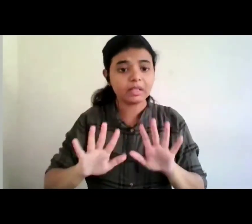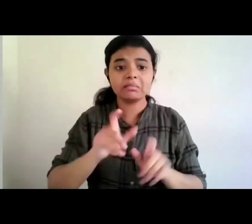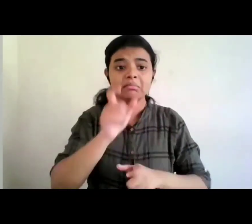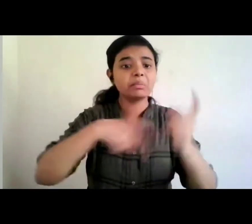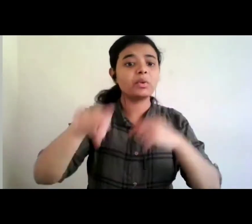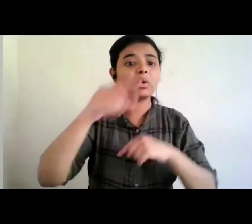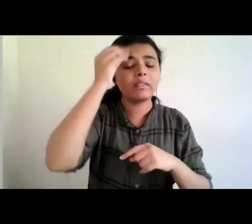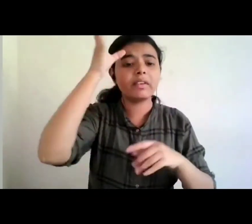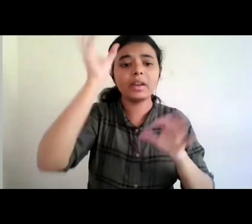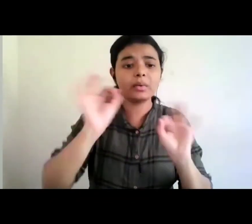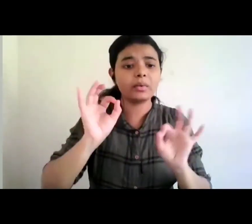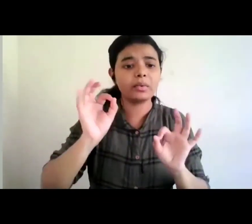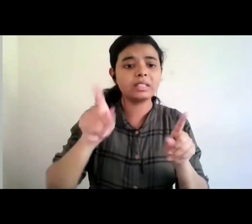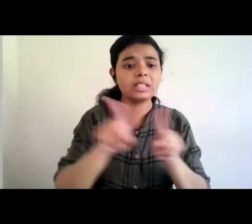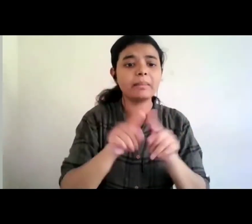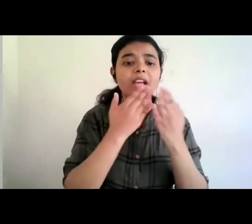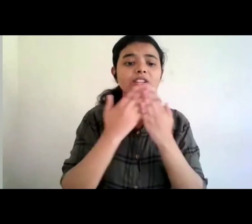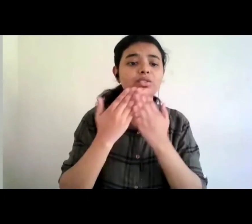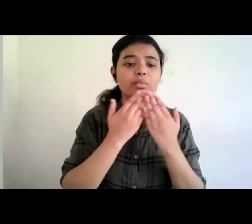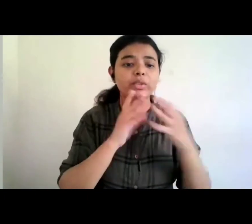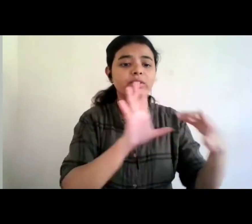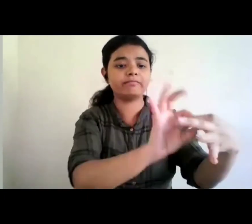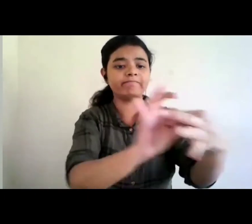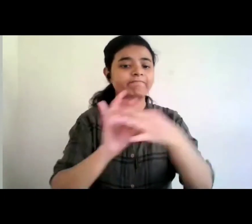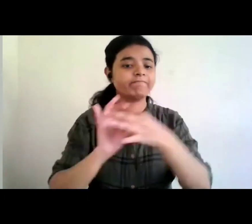system has not yet taken place